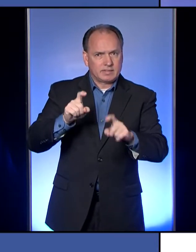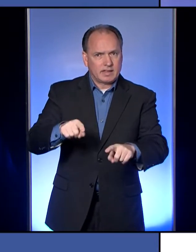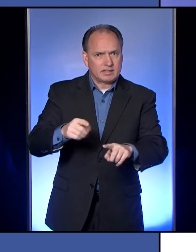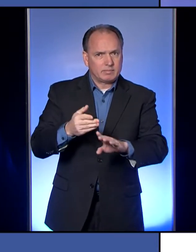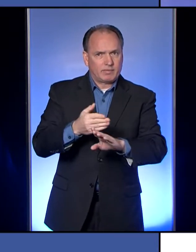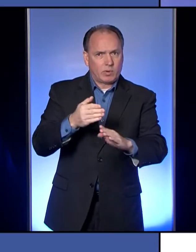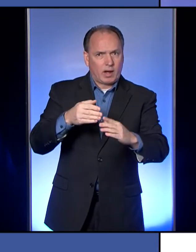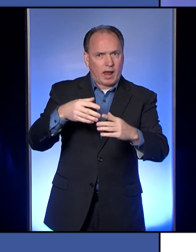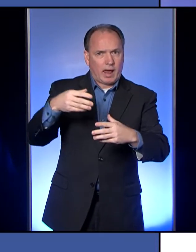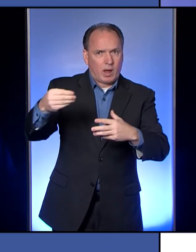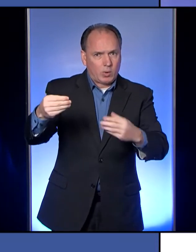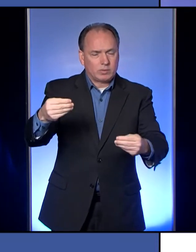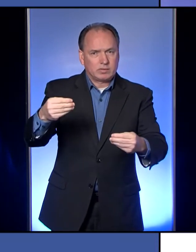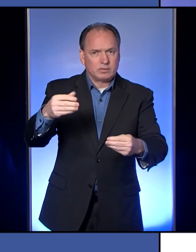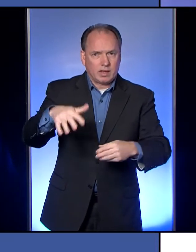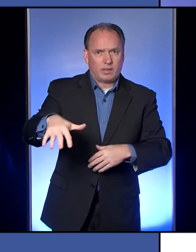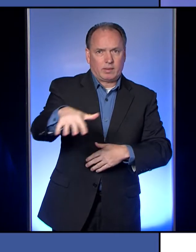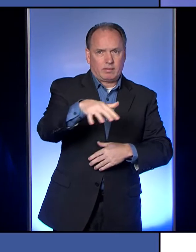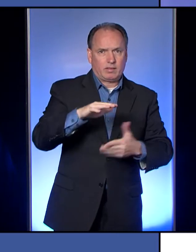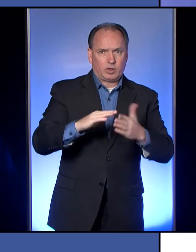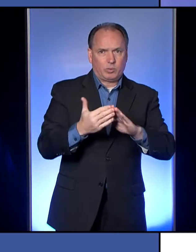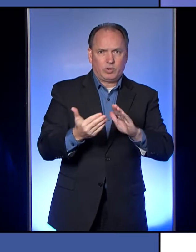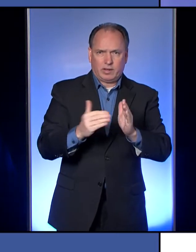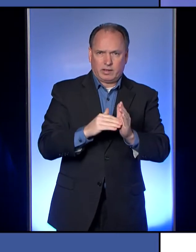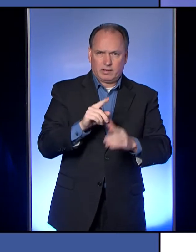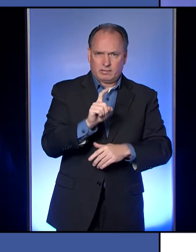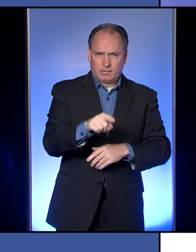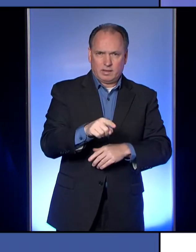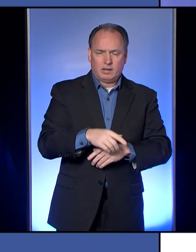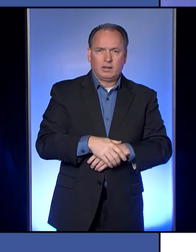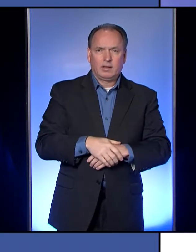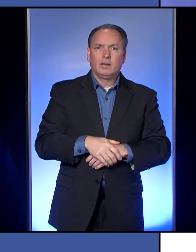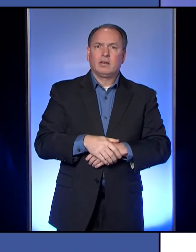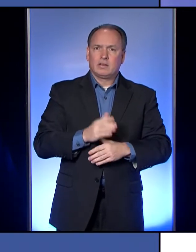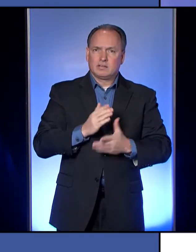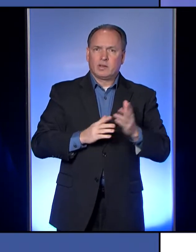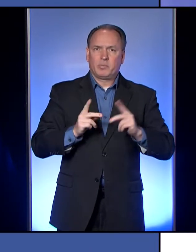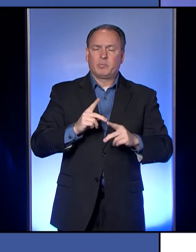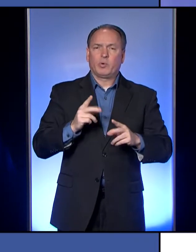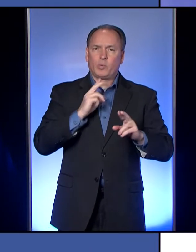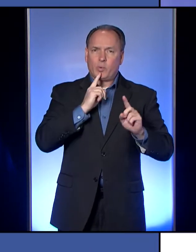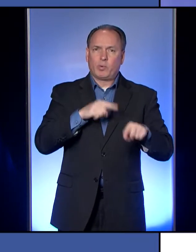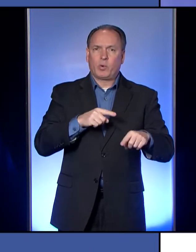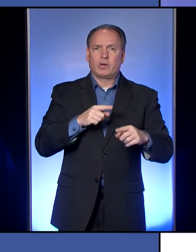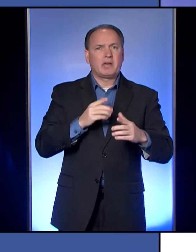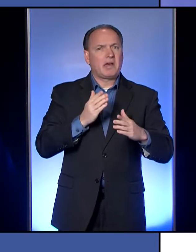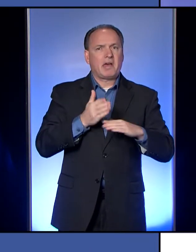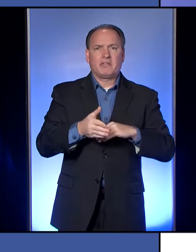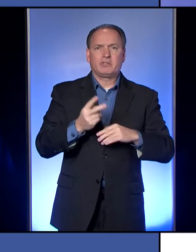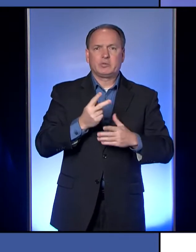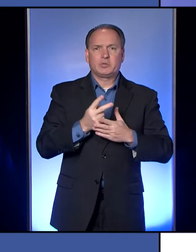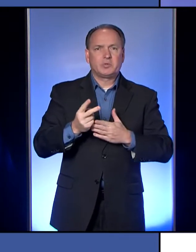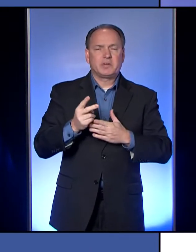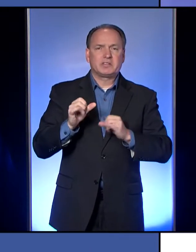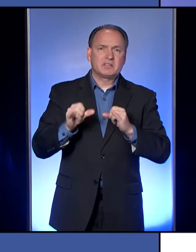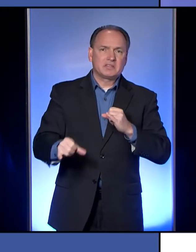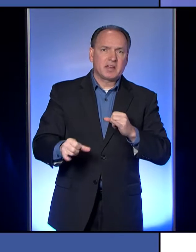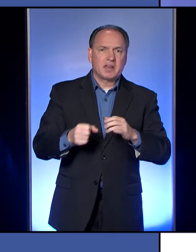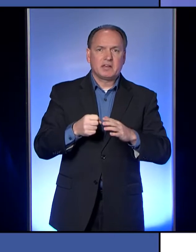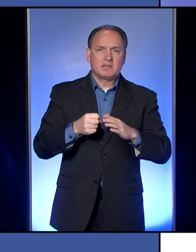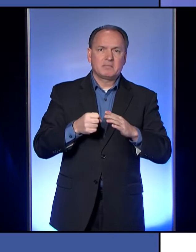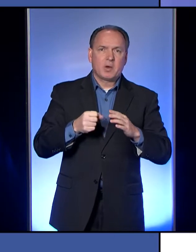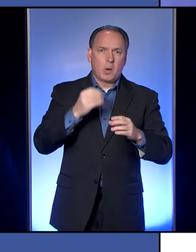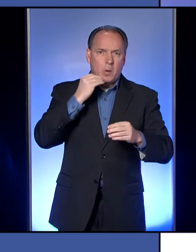into the public? Because there's reporting of people, even after the two weeks, still having